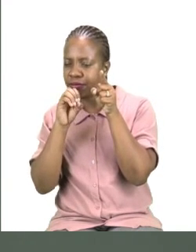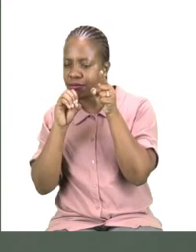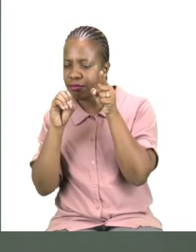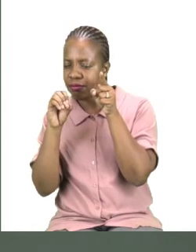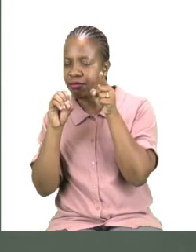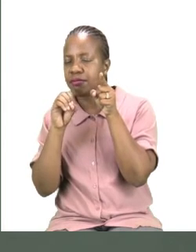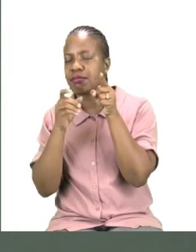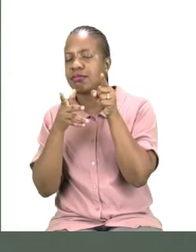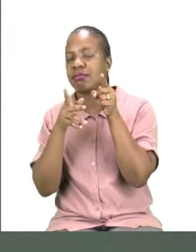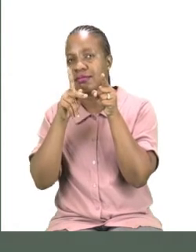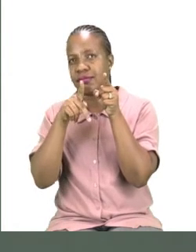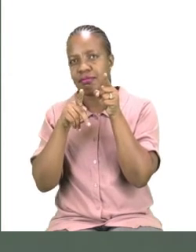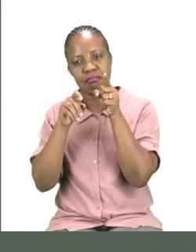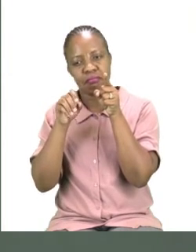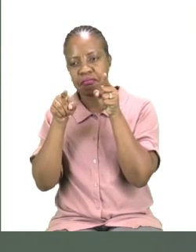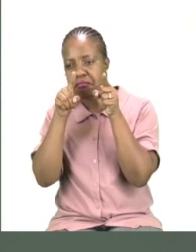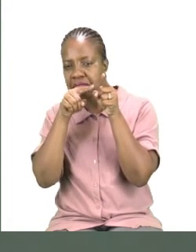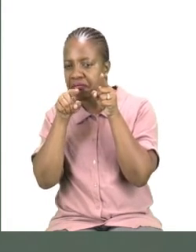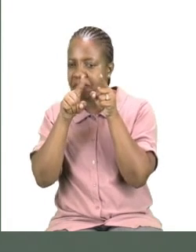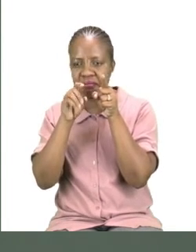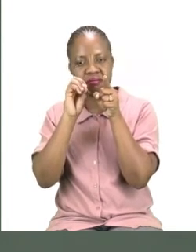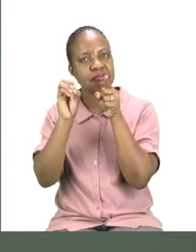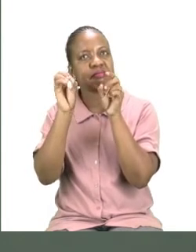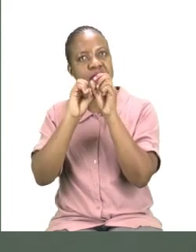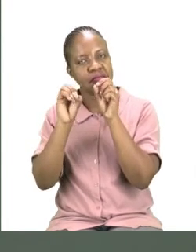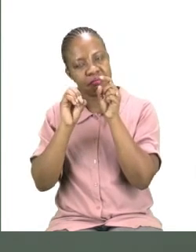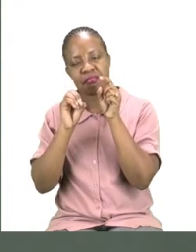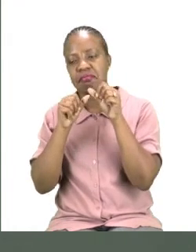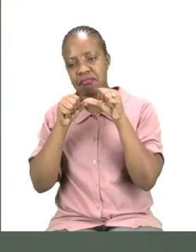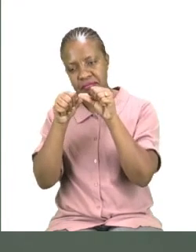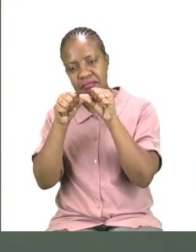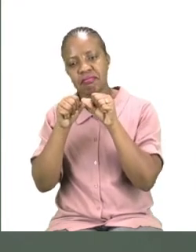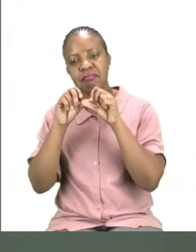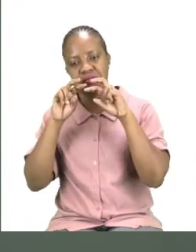So there is no O here. Let me keep looking.